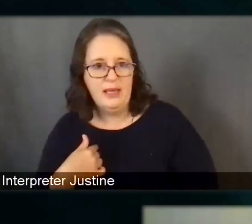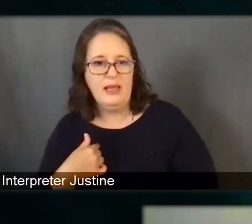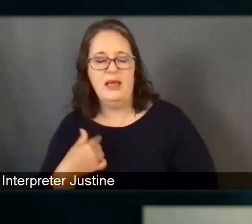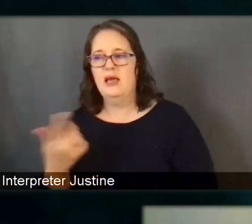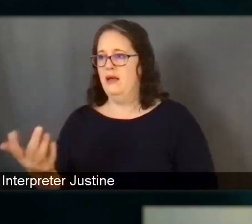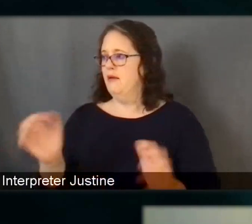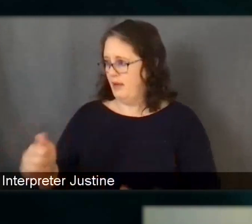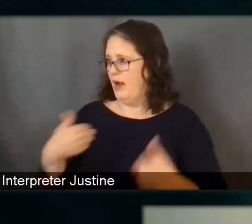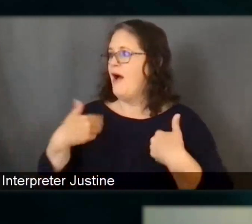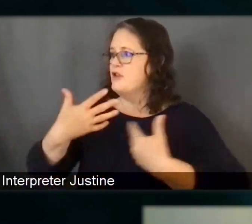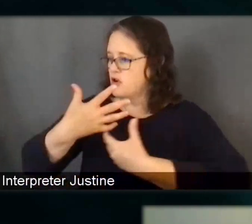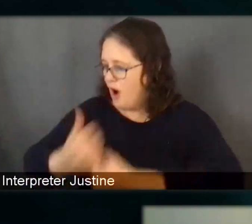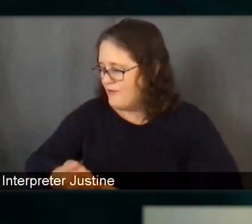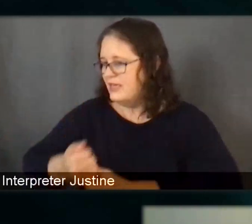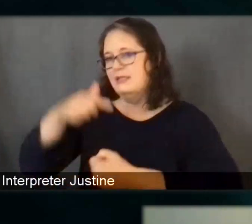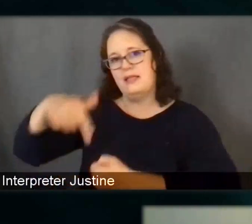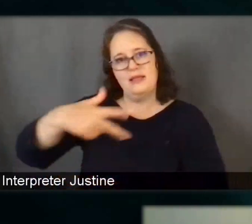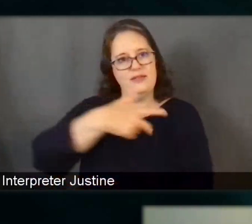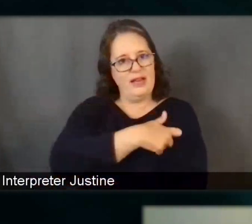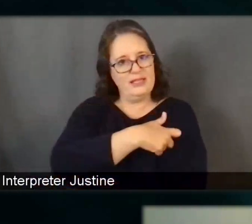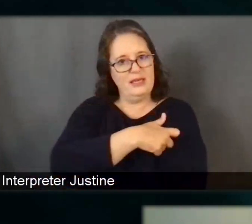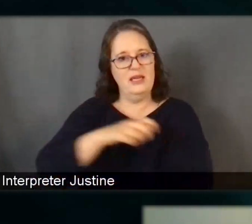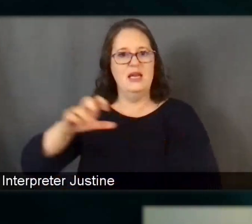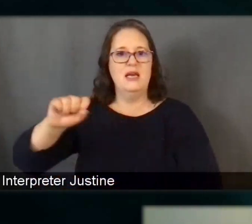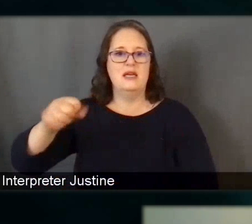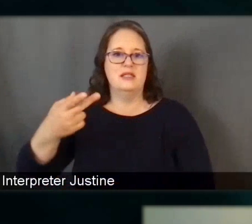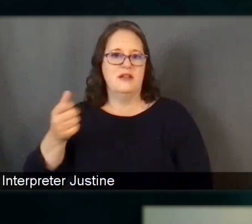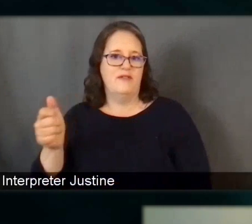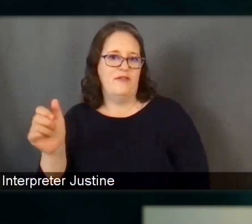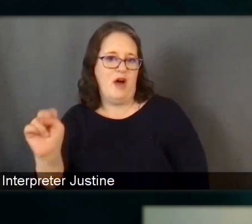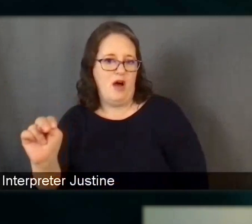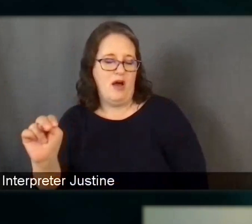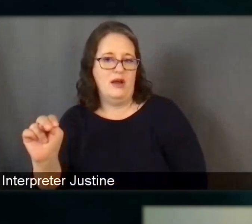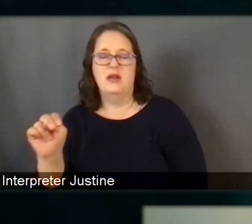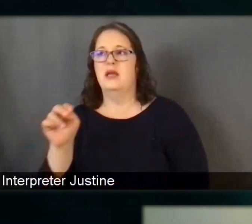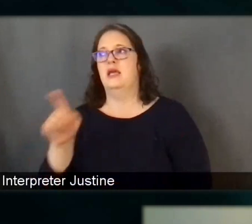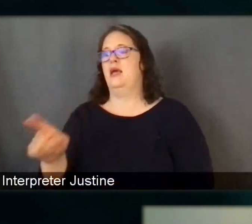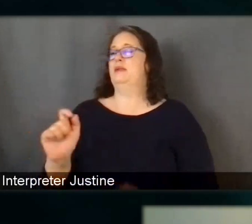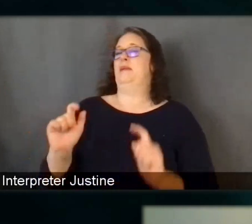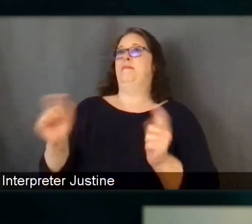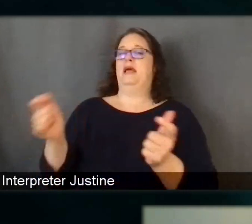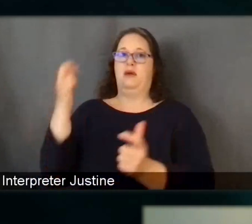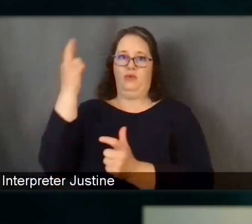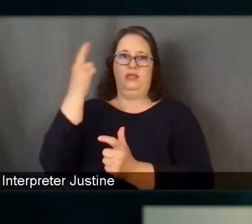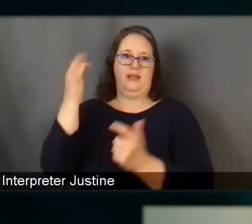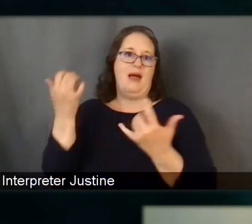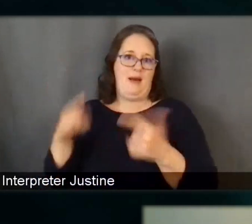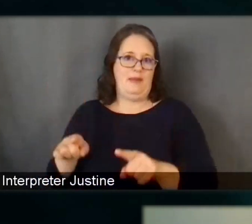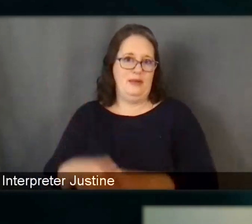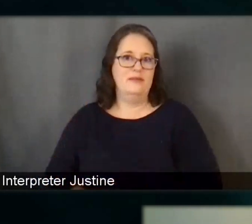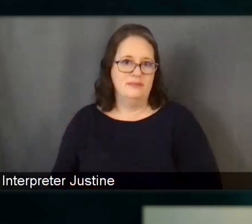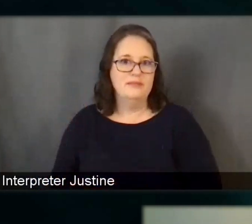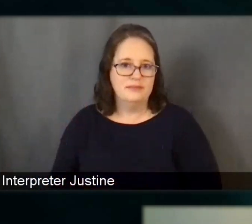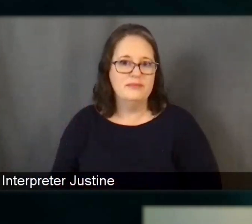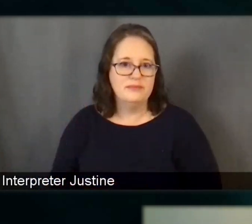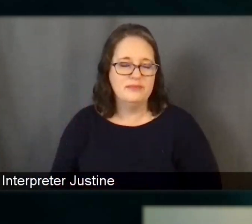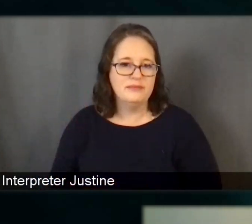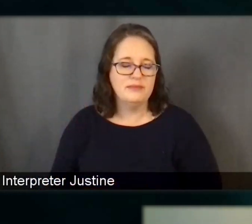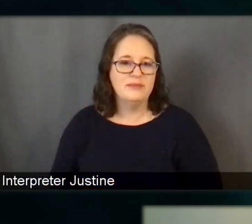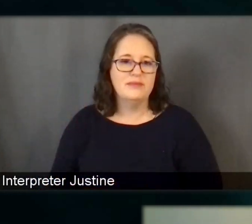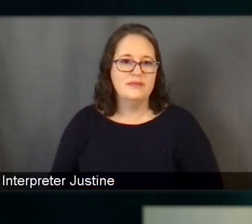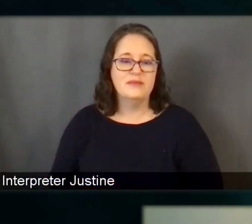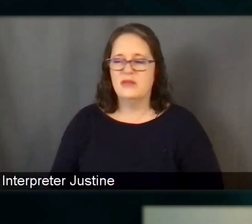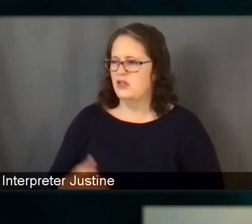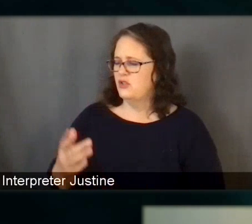have confidence in this? Stefan was a huge reason that that was able to happen. And so I guess the question,